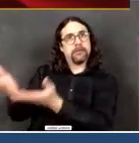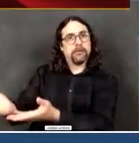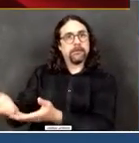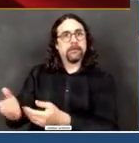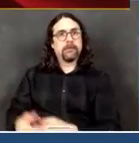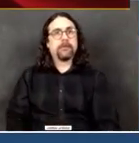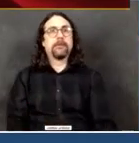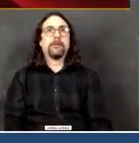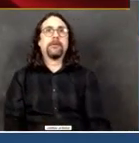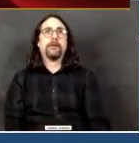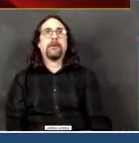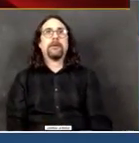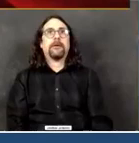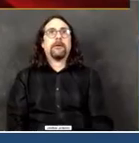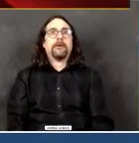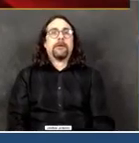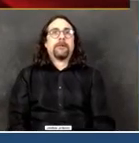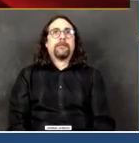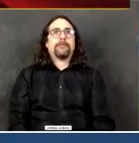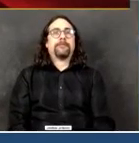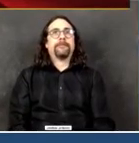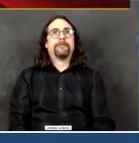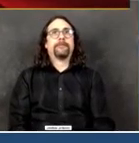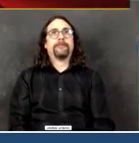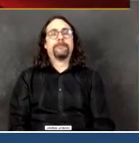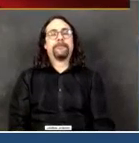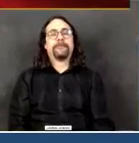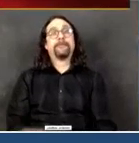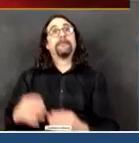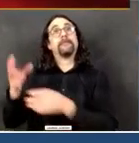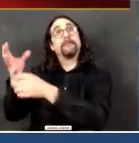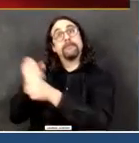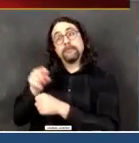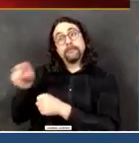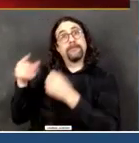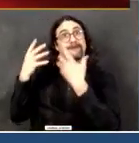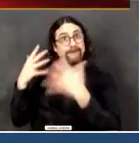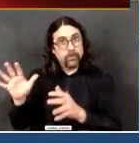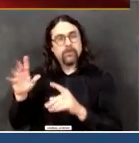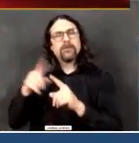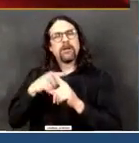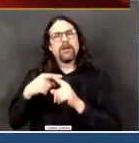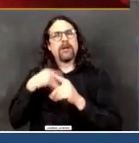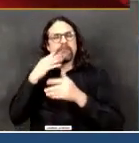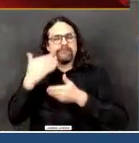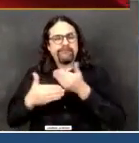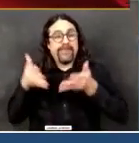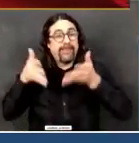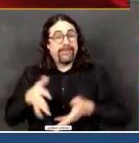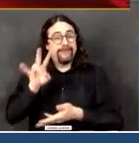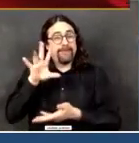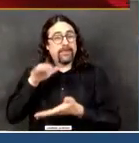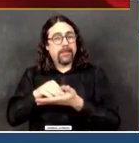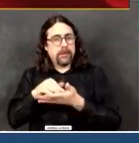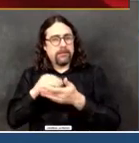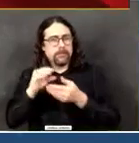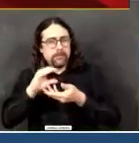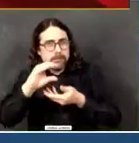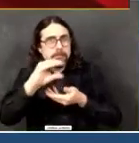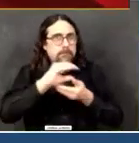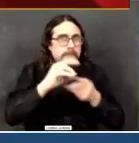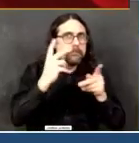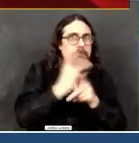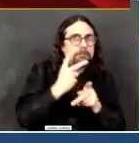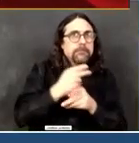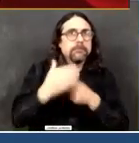program. Now, this is a beginning. I want to emphasize those bigger phases we talked about a few days ago. To get to that next